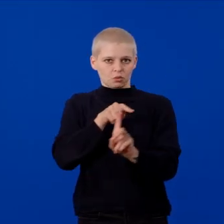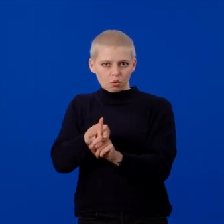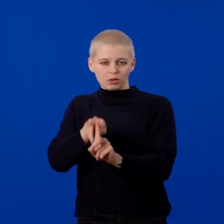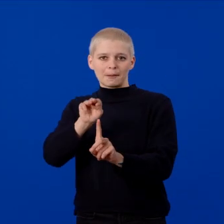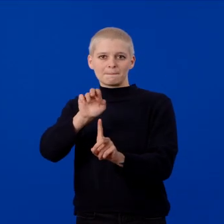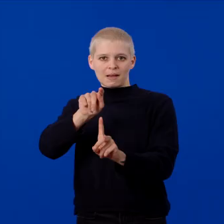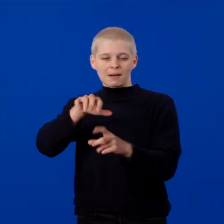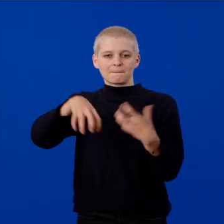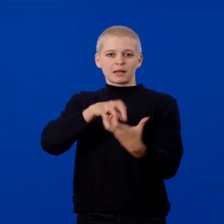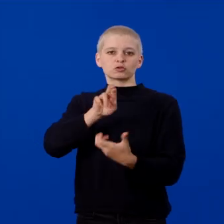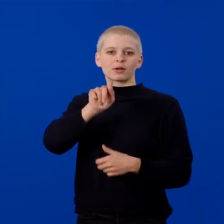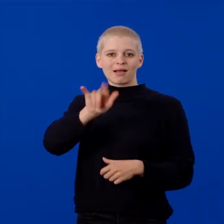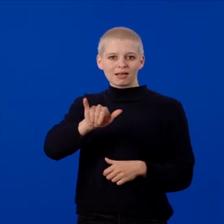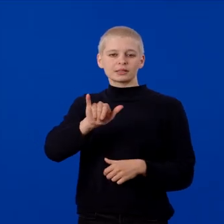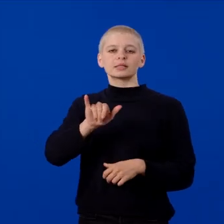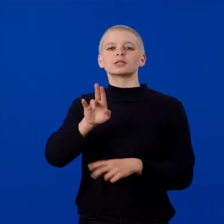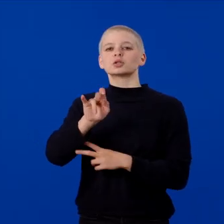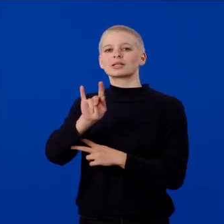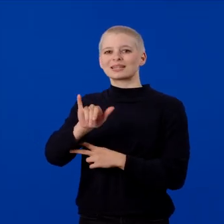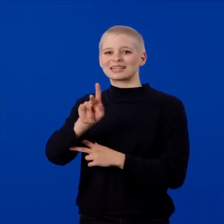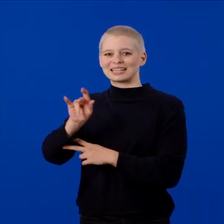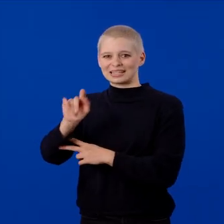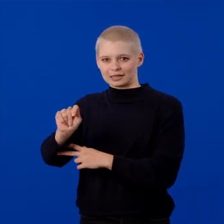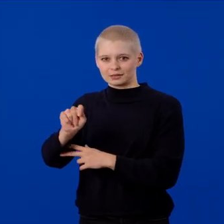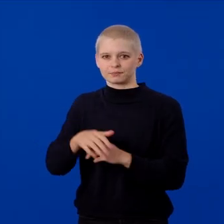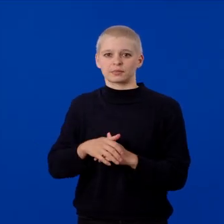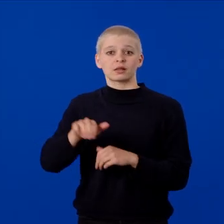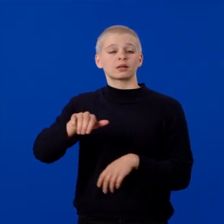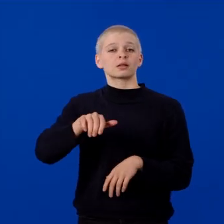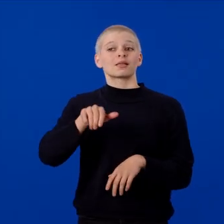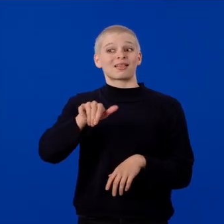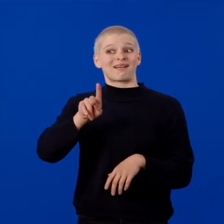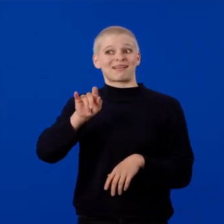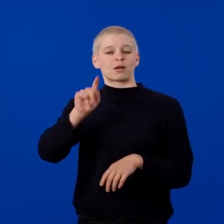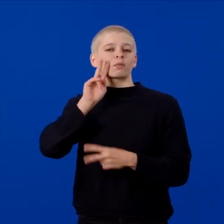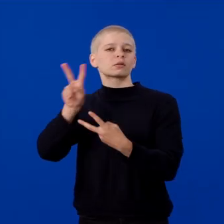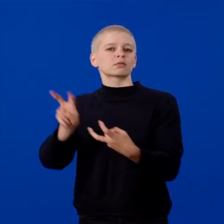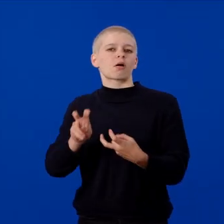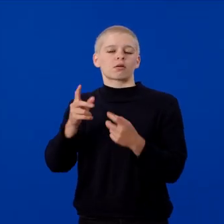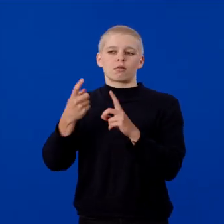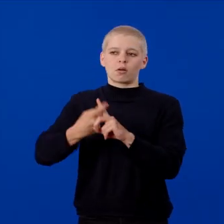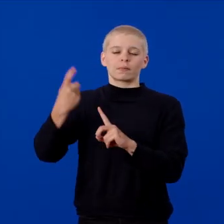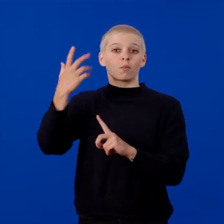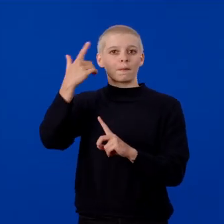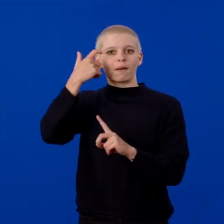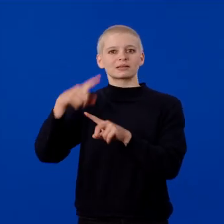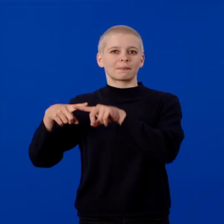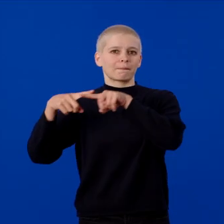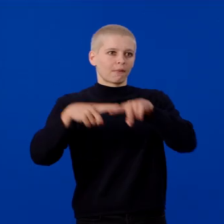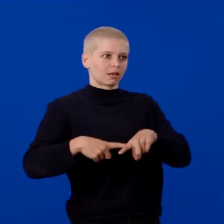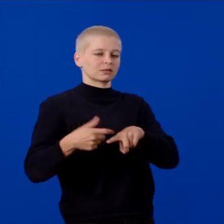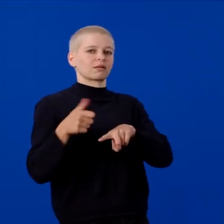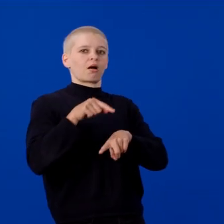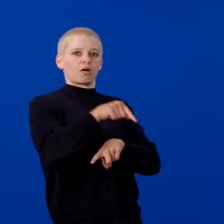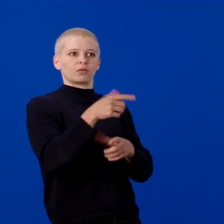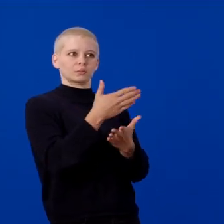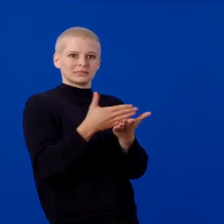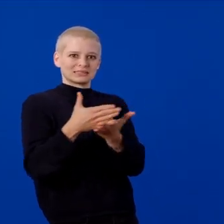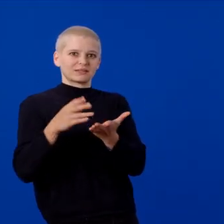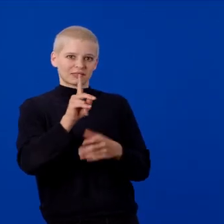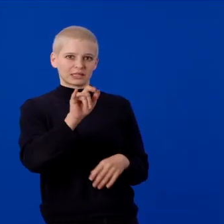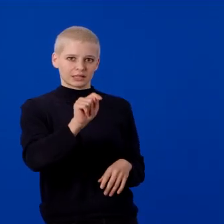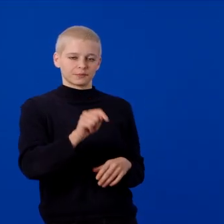and the Meta XR Core SDK will be installed automatically due to its dependencies on the Mixed Reality Utility Kit.